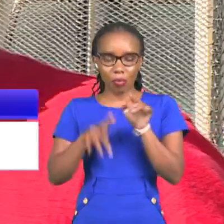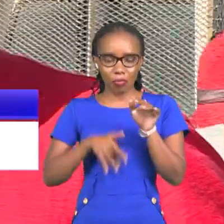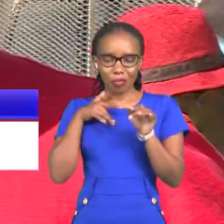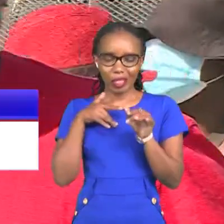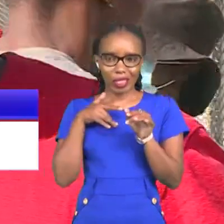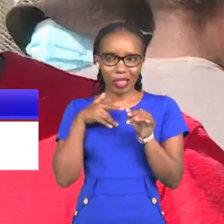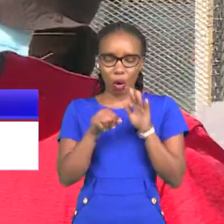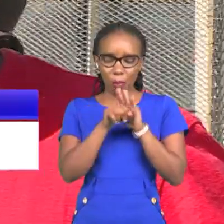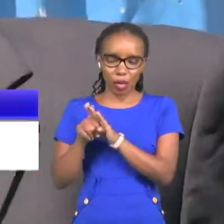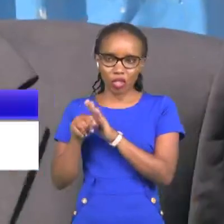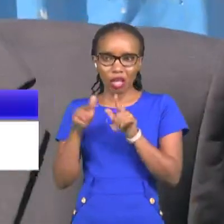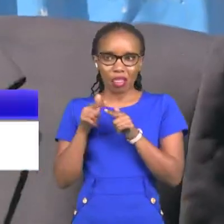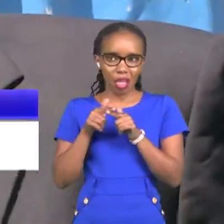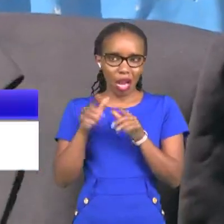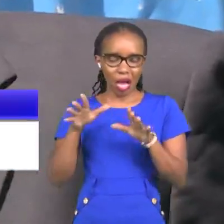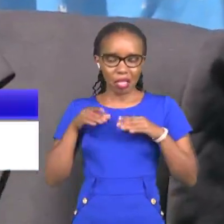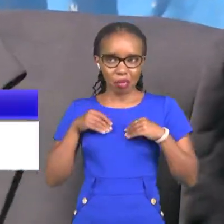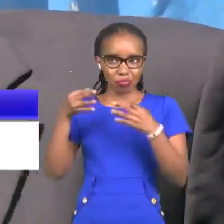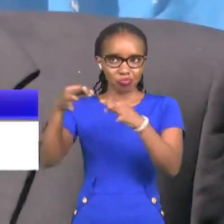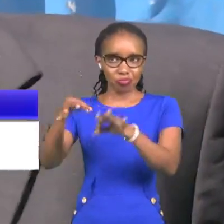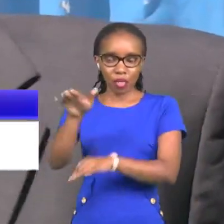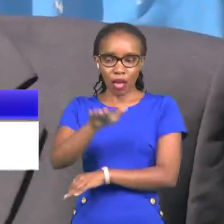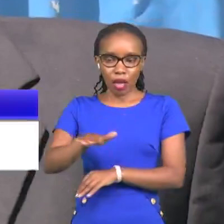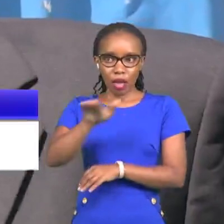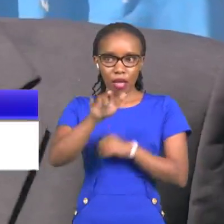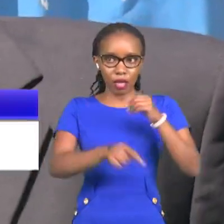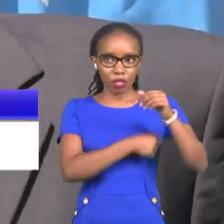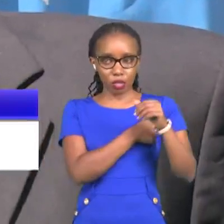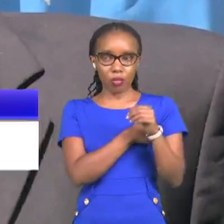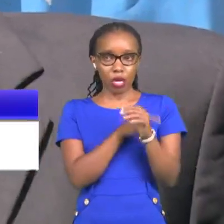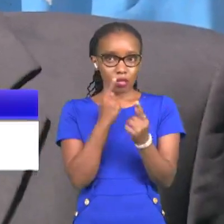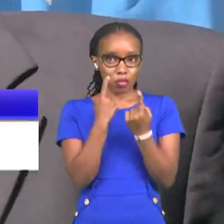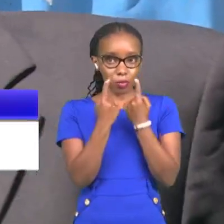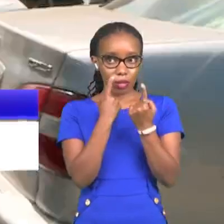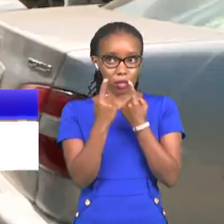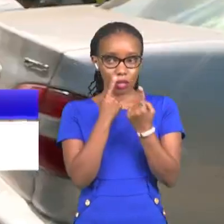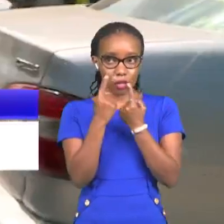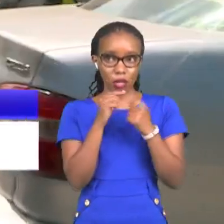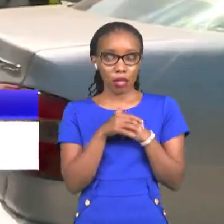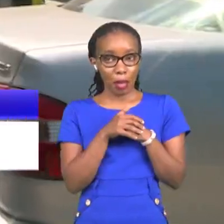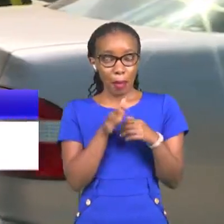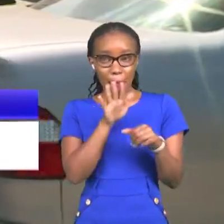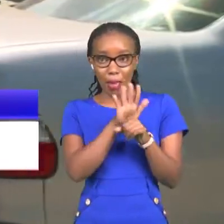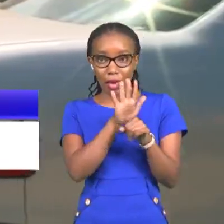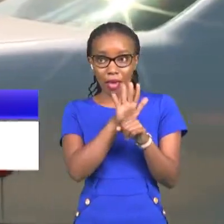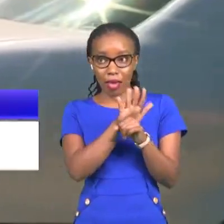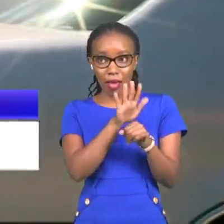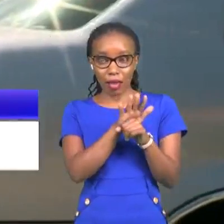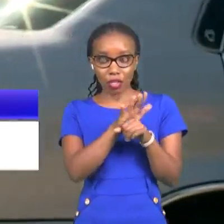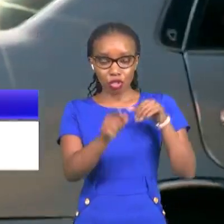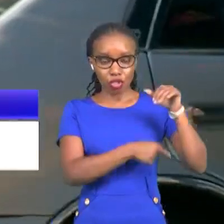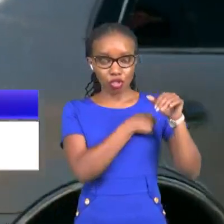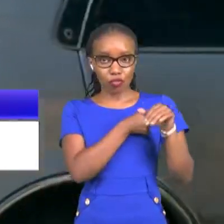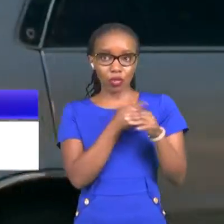ni mnyonge anachilia tu hivo according to the area chief who spoke to switch tv said that many times he has summoned